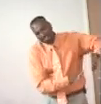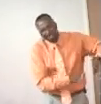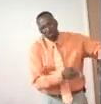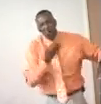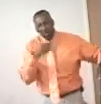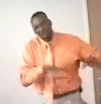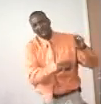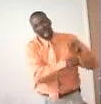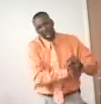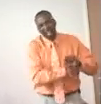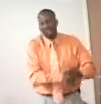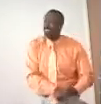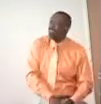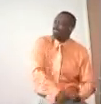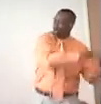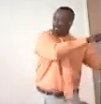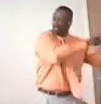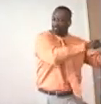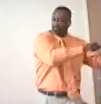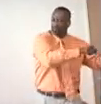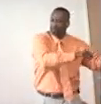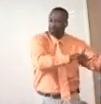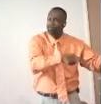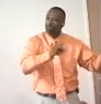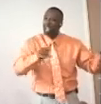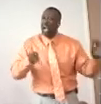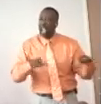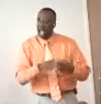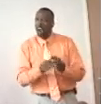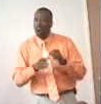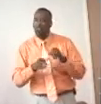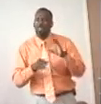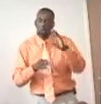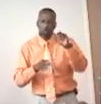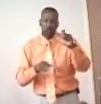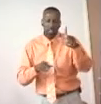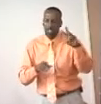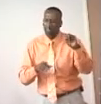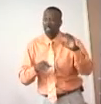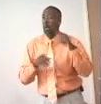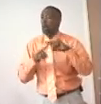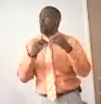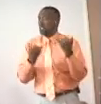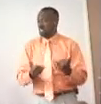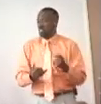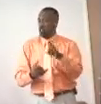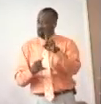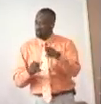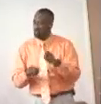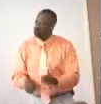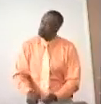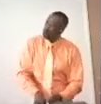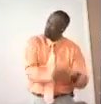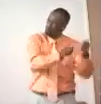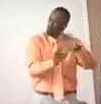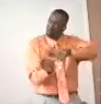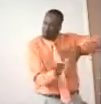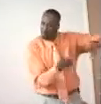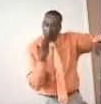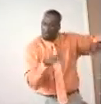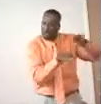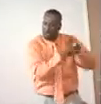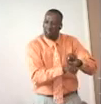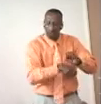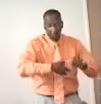off some stuff. You've got to reject. Say reject. Yeah, this is how Colossians puts it. He says, but now you also put off all